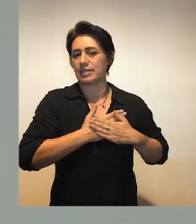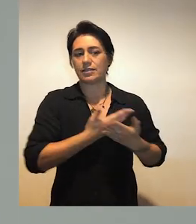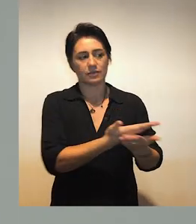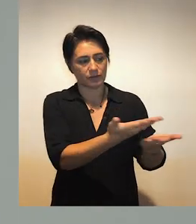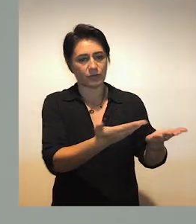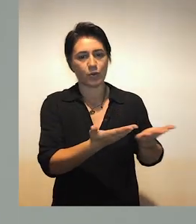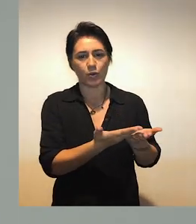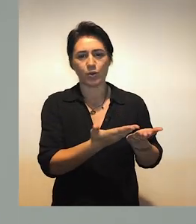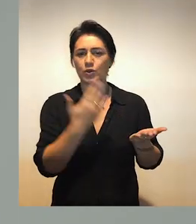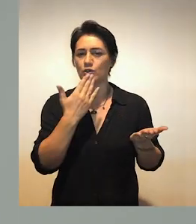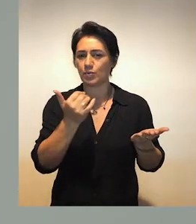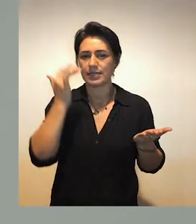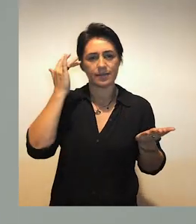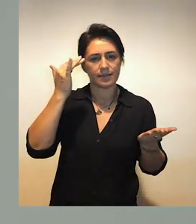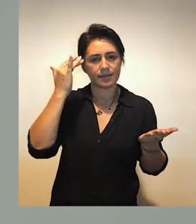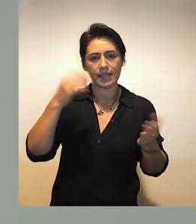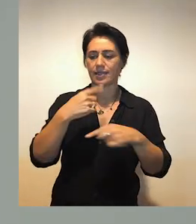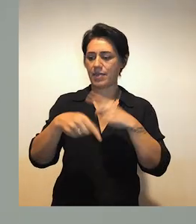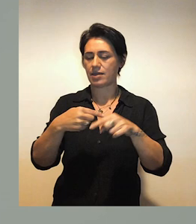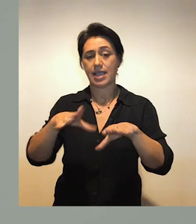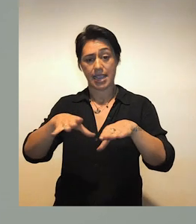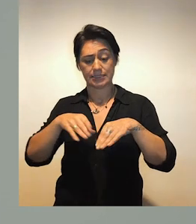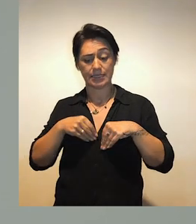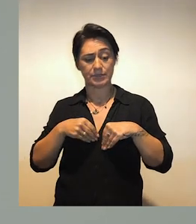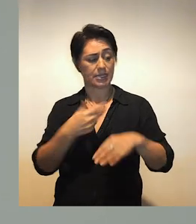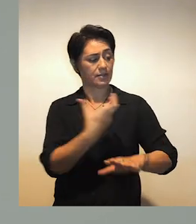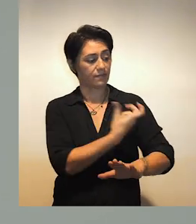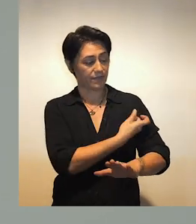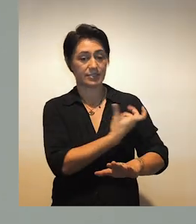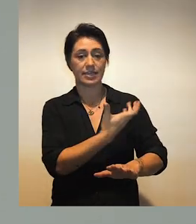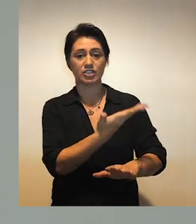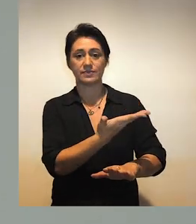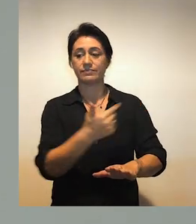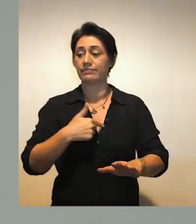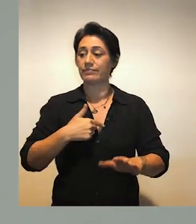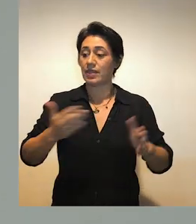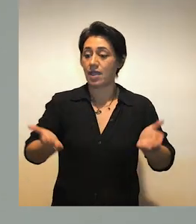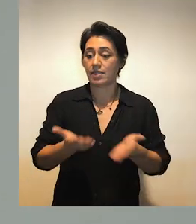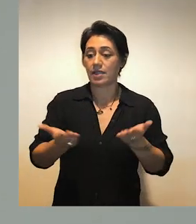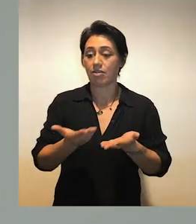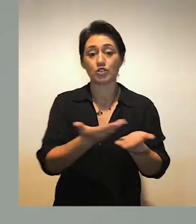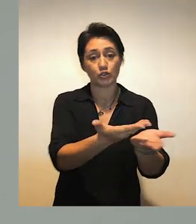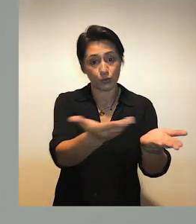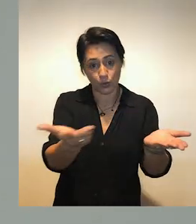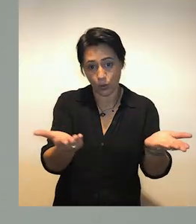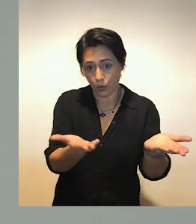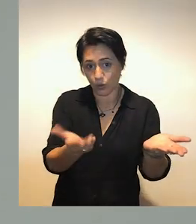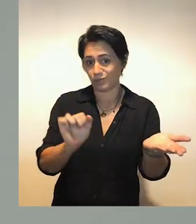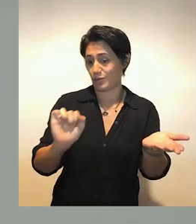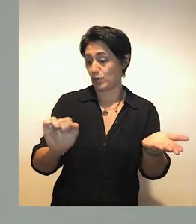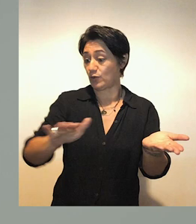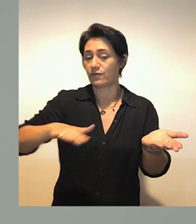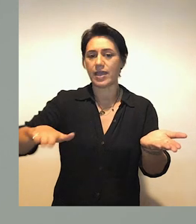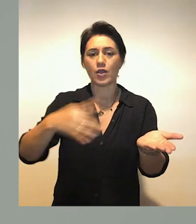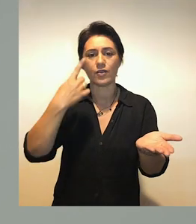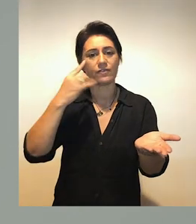seriously consider accepting the vaccination. I encourage you all and your whānau to find out more